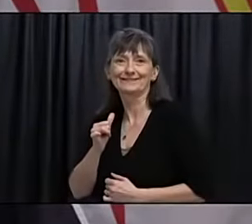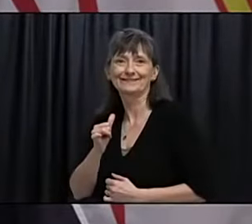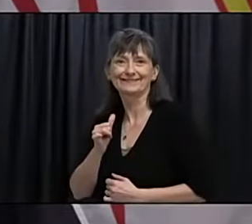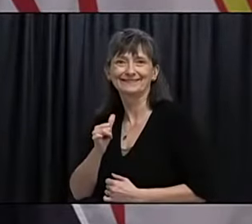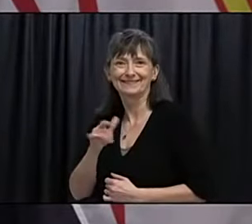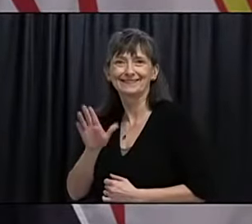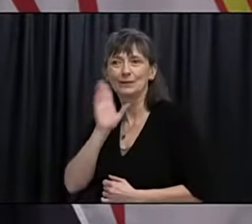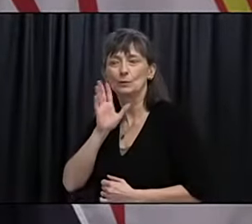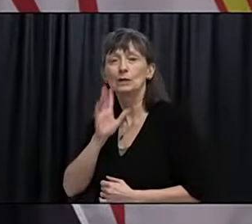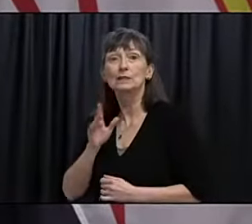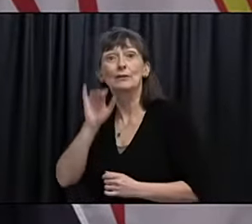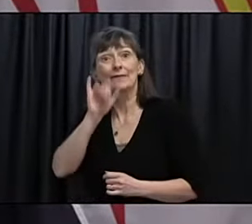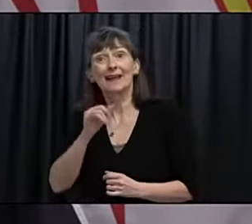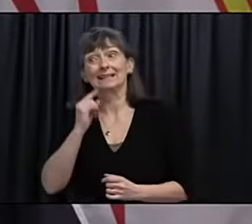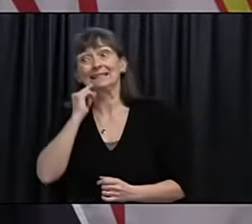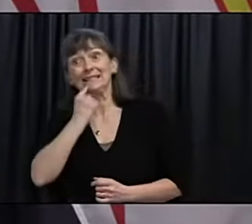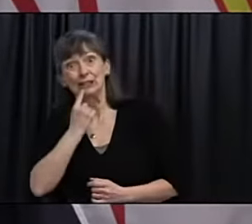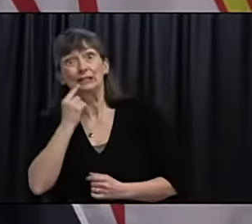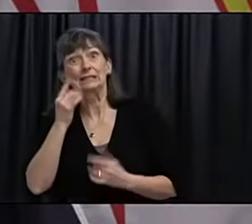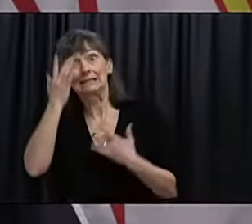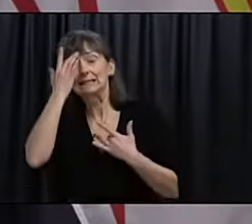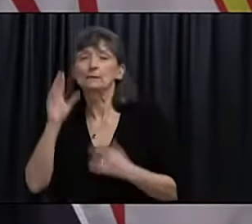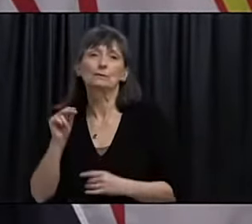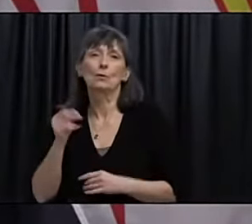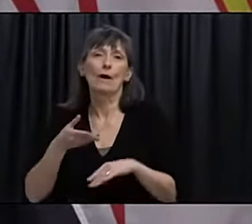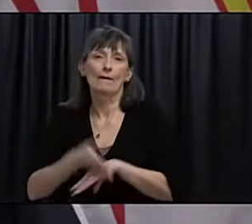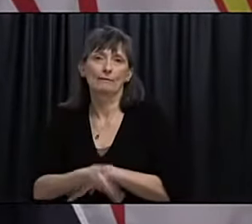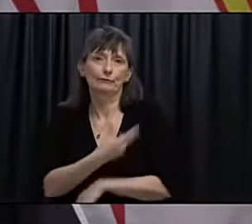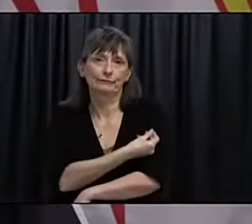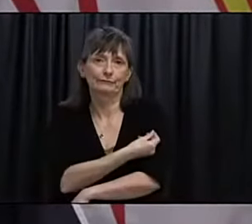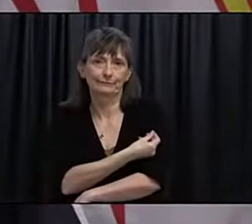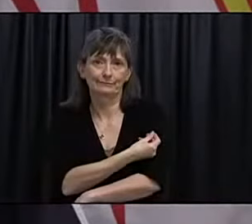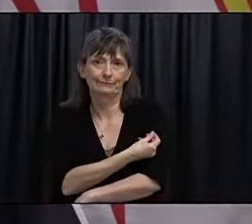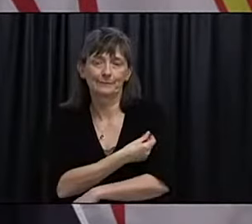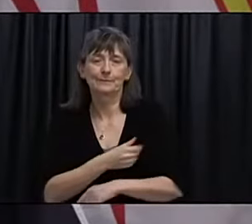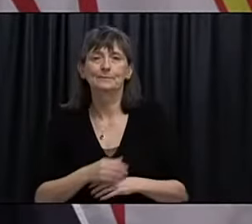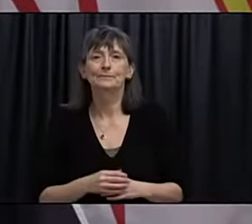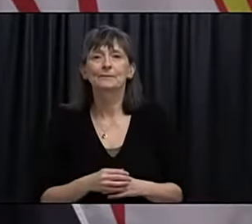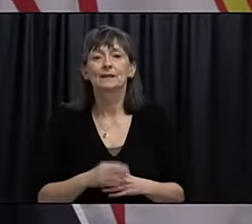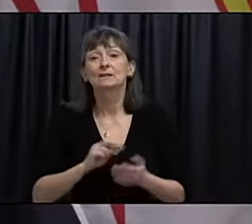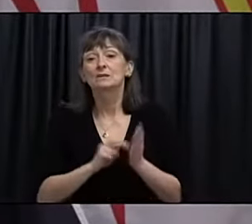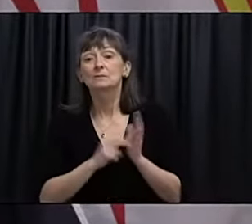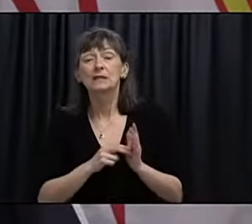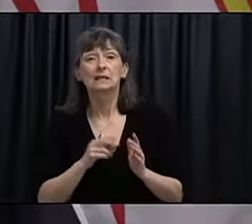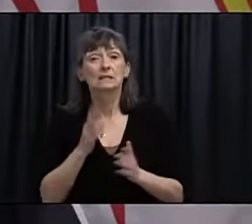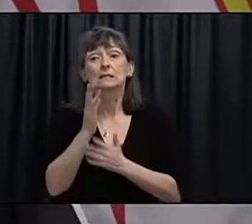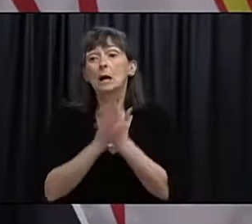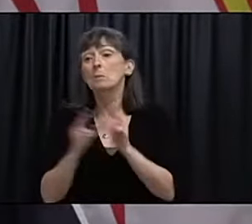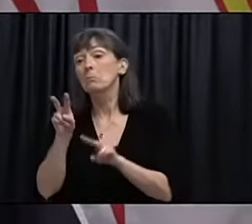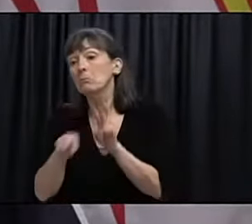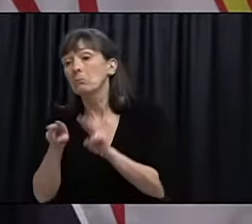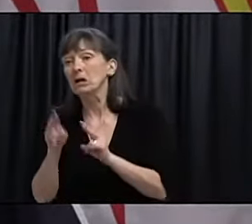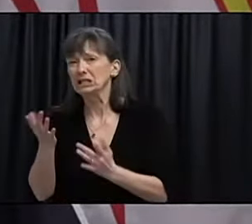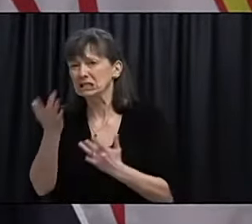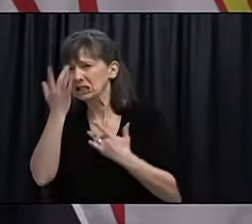When we're looking at severe disease, they're looking at how many people got really sick, ended up in hospital, ended